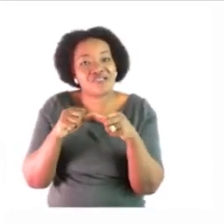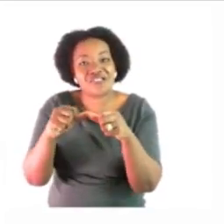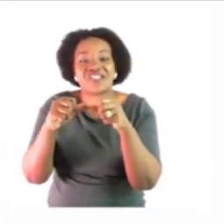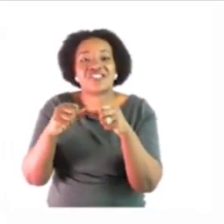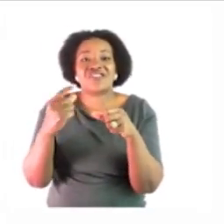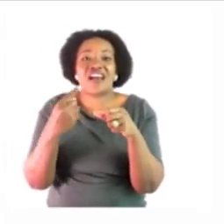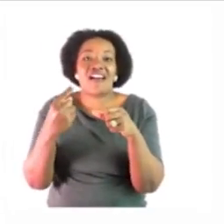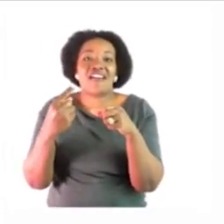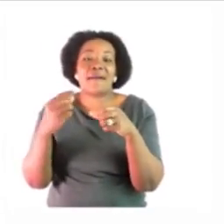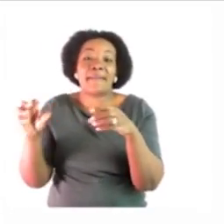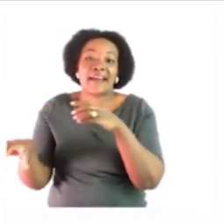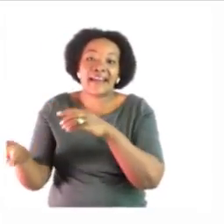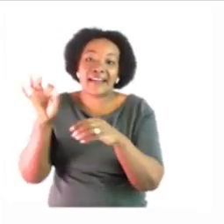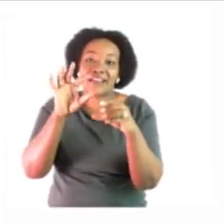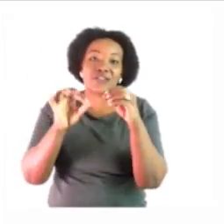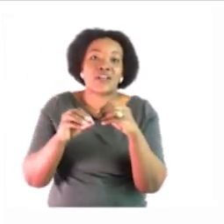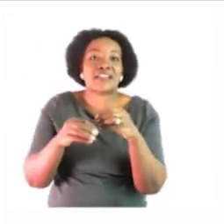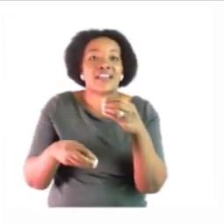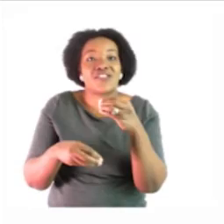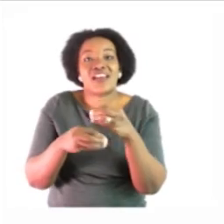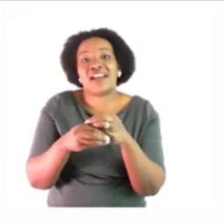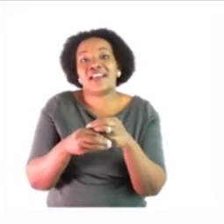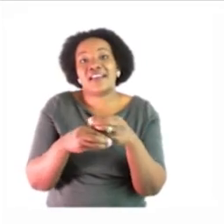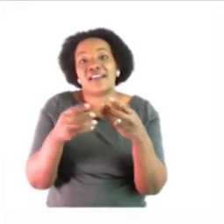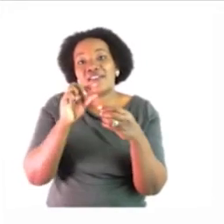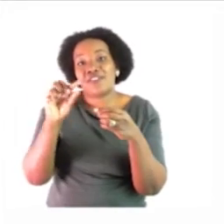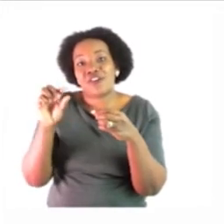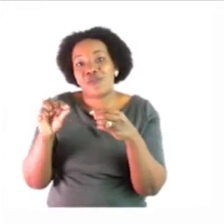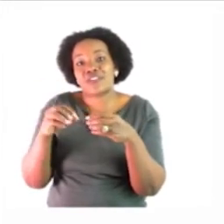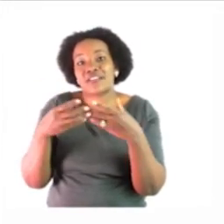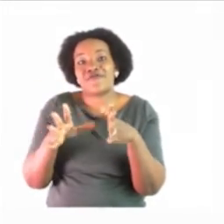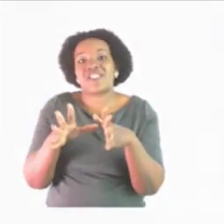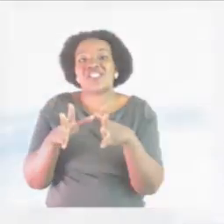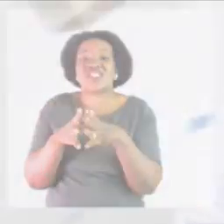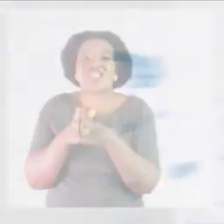words in the spaces provided for you thank you